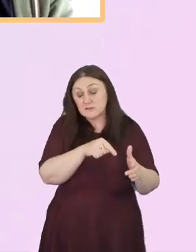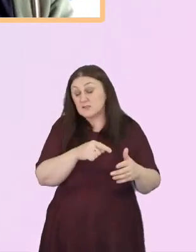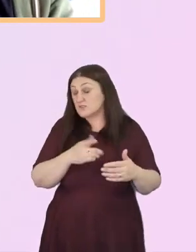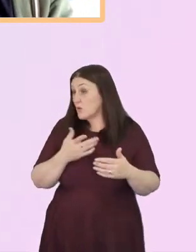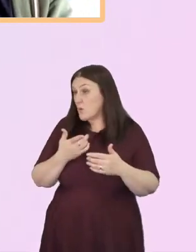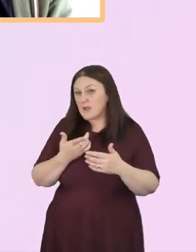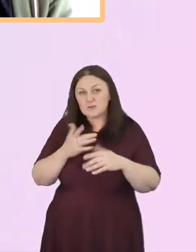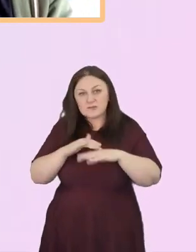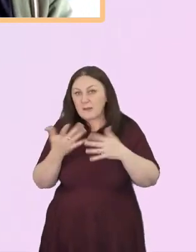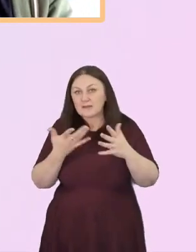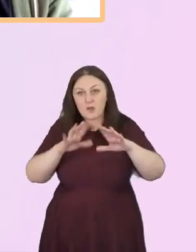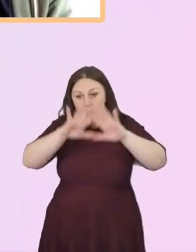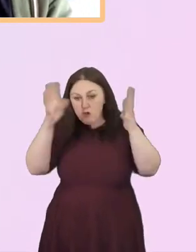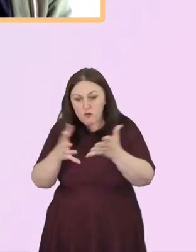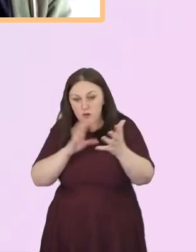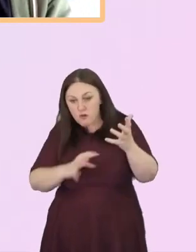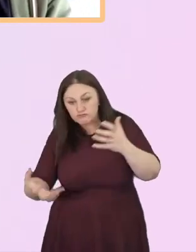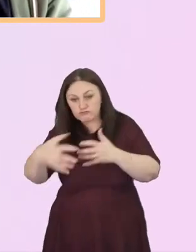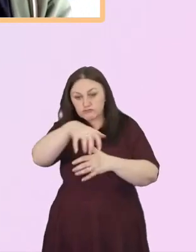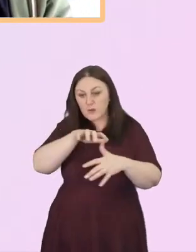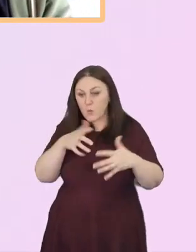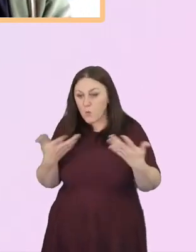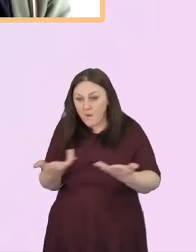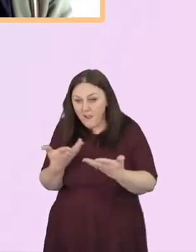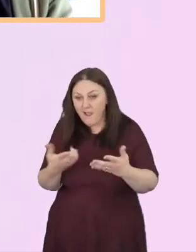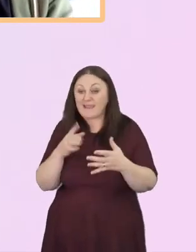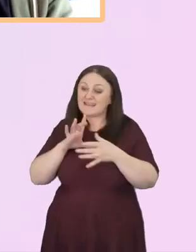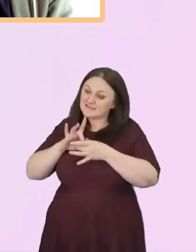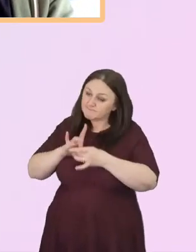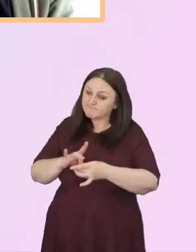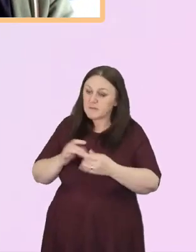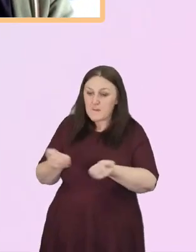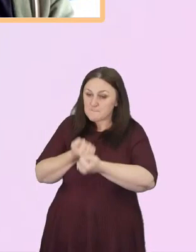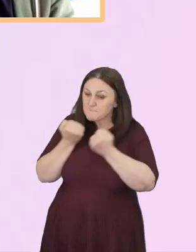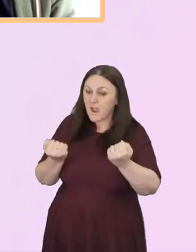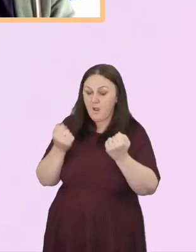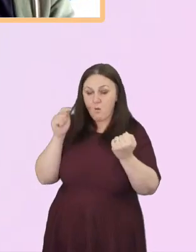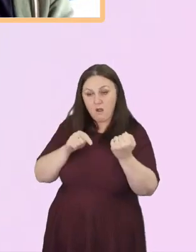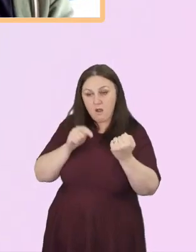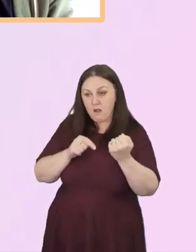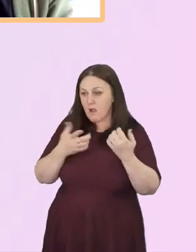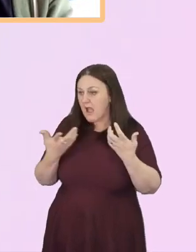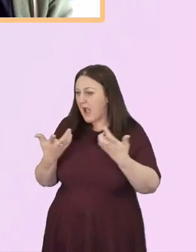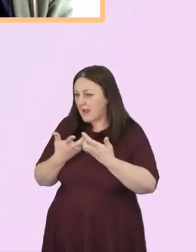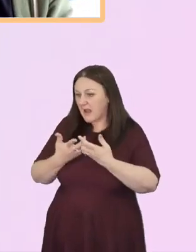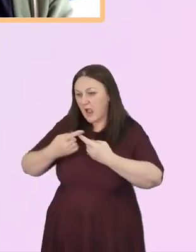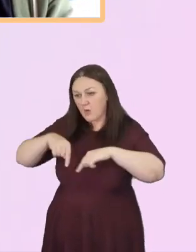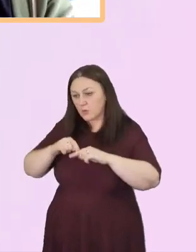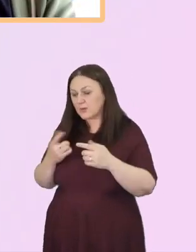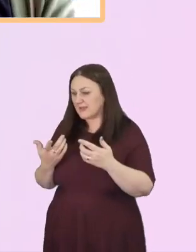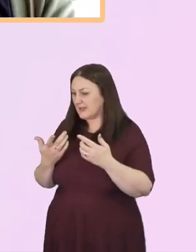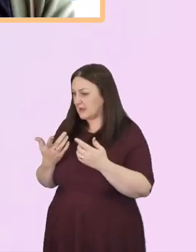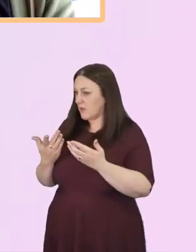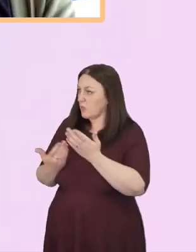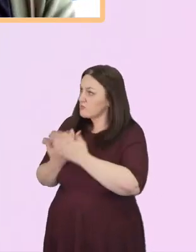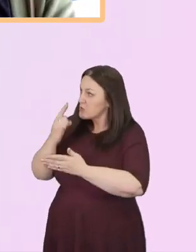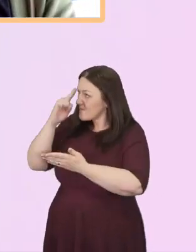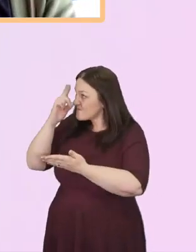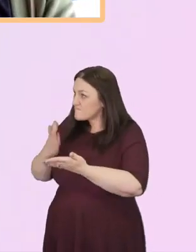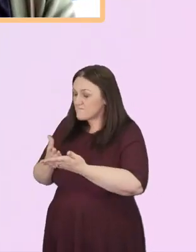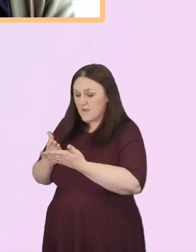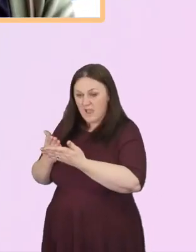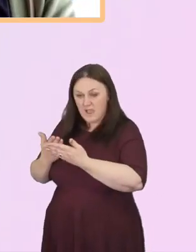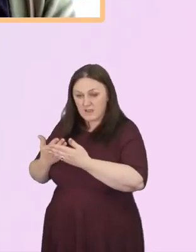relationships that are at work and how we, as we live out of faith, either as individuals or in communities,